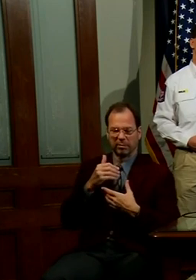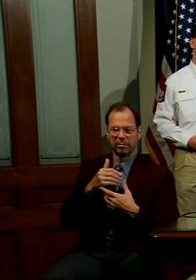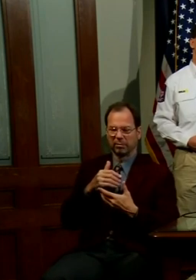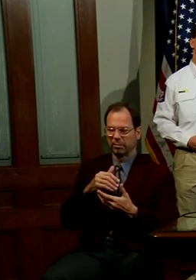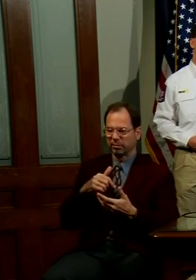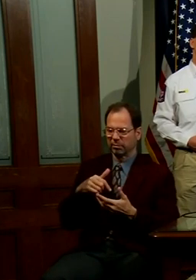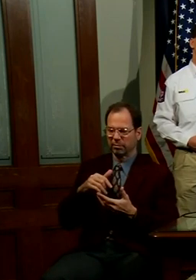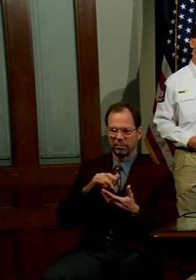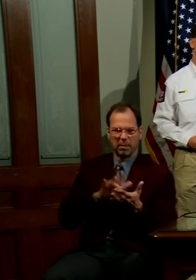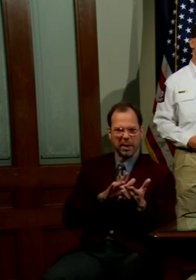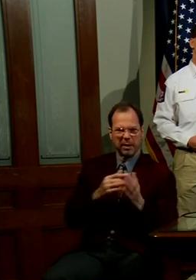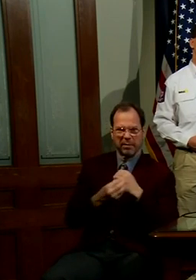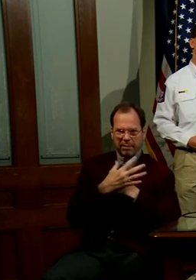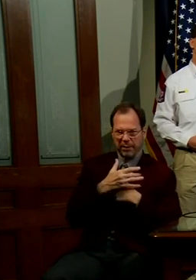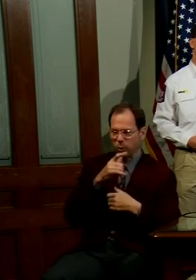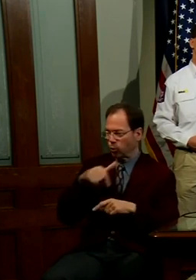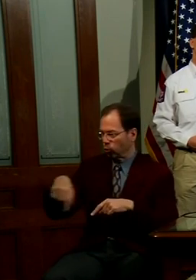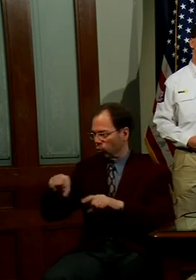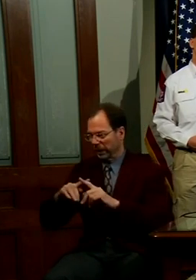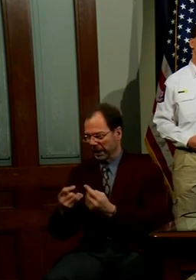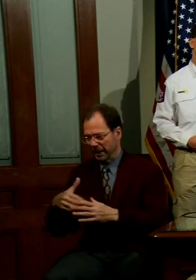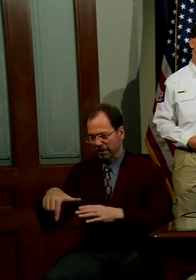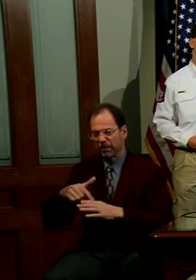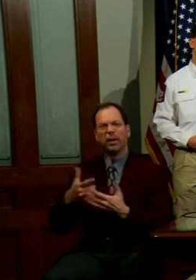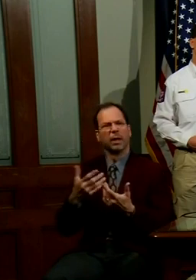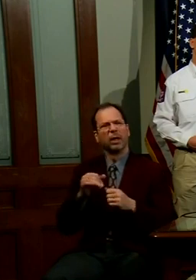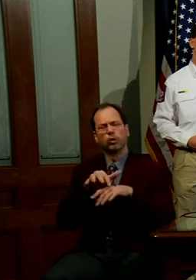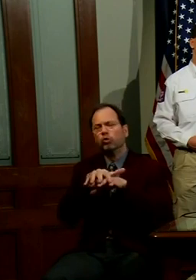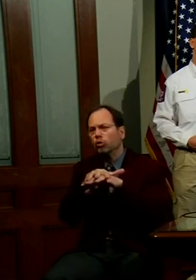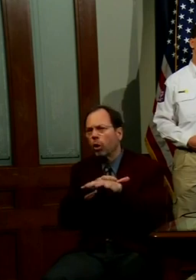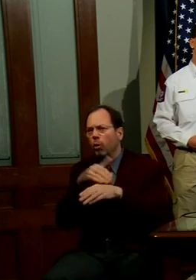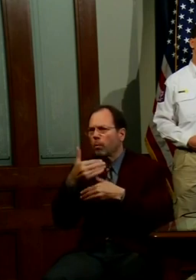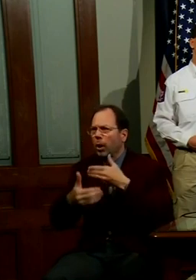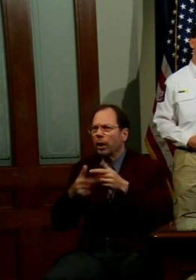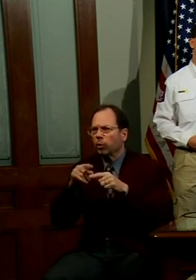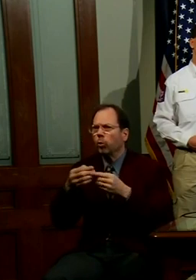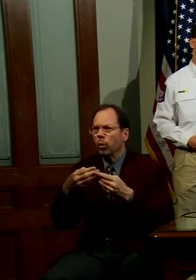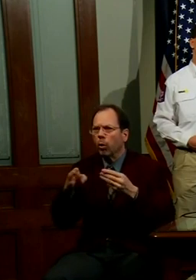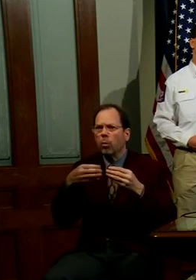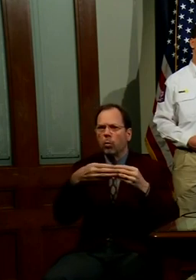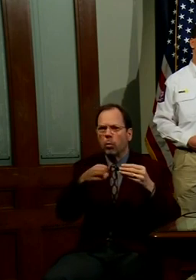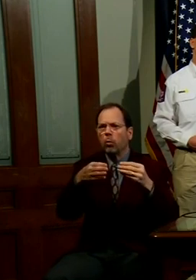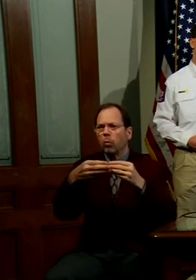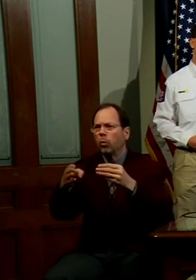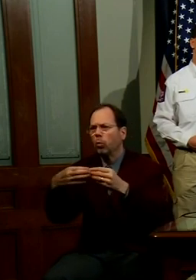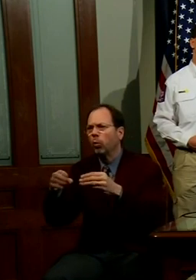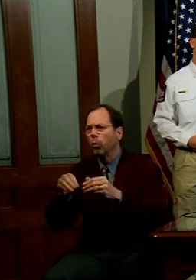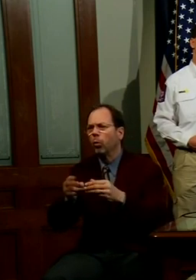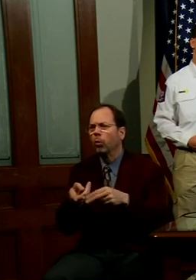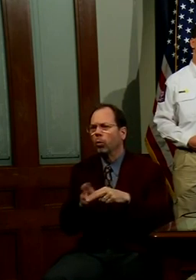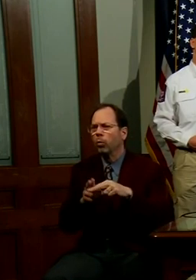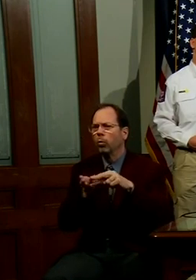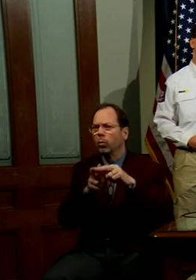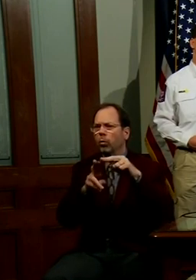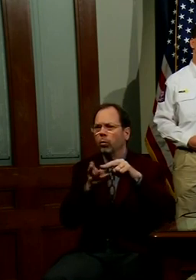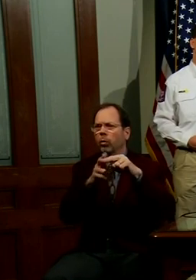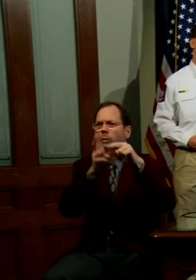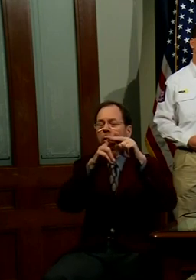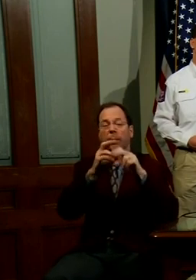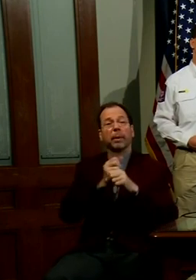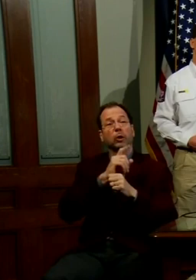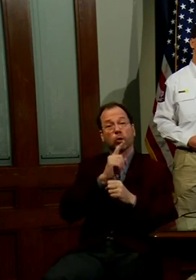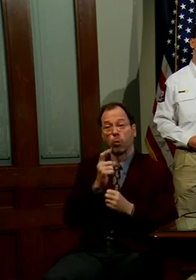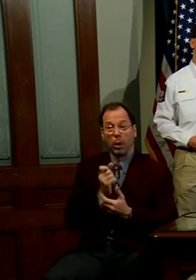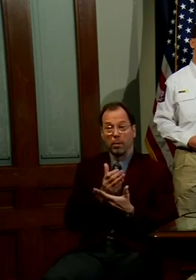team that will be involved in the slow process of reopening Texas back up for business, we will ensure that a